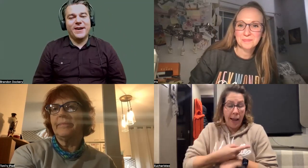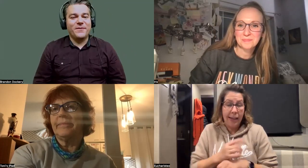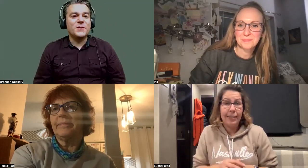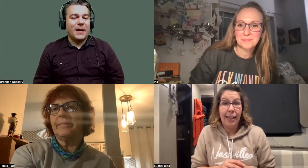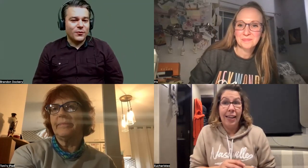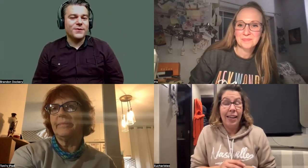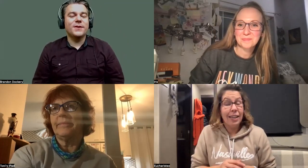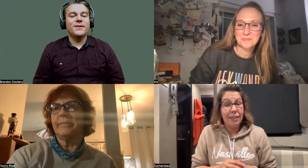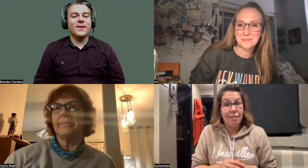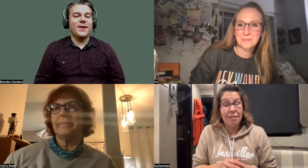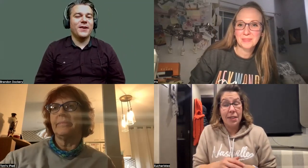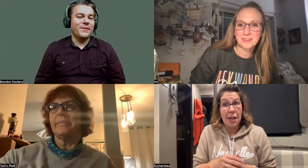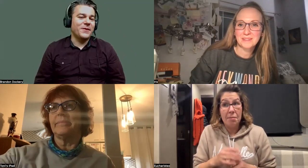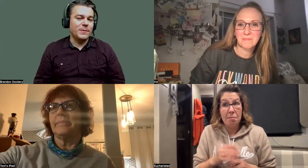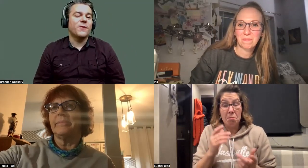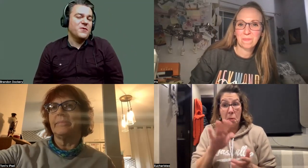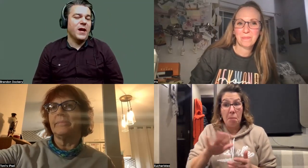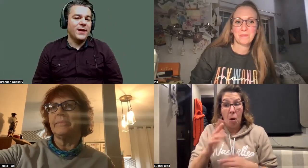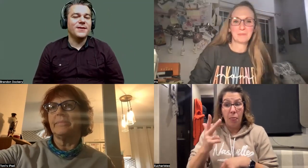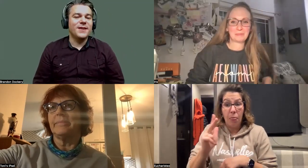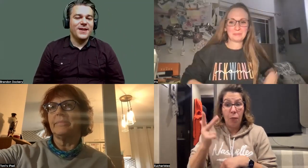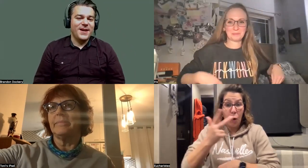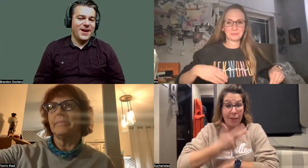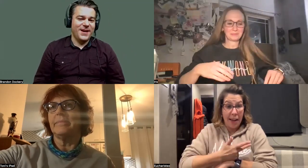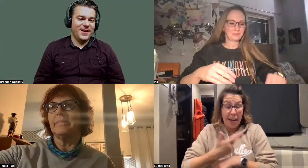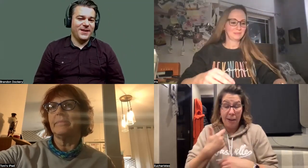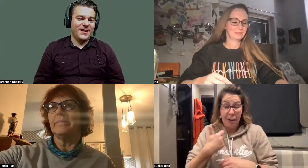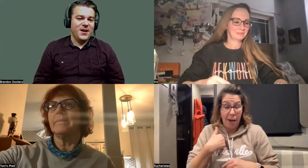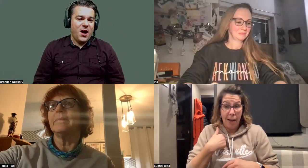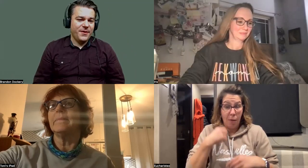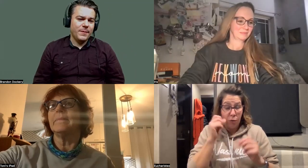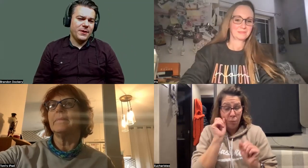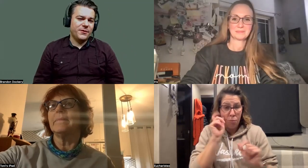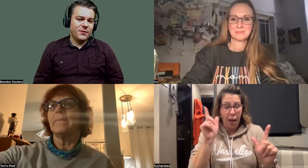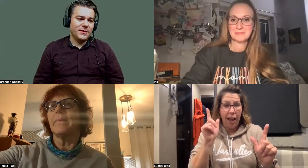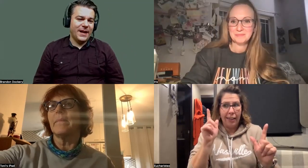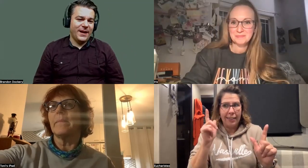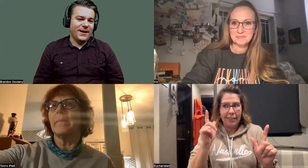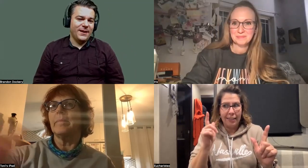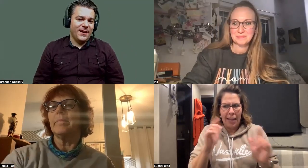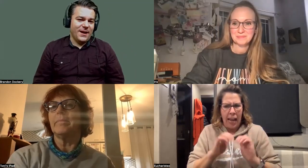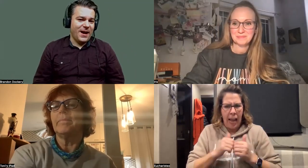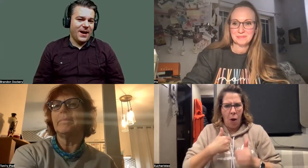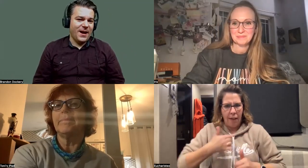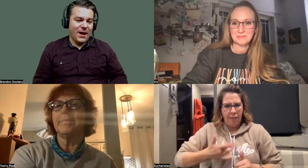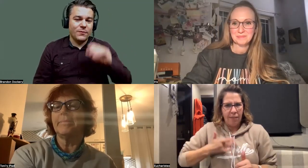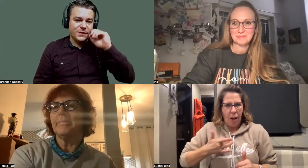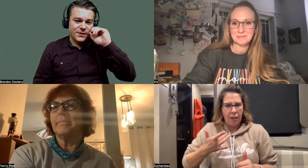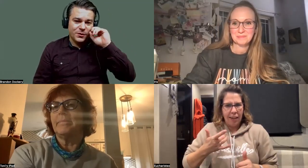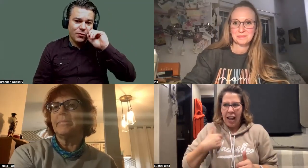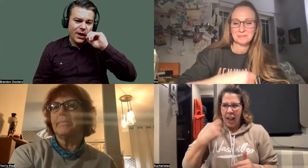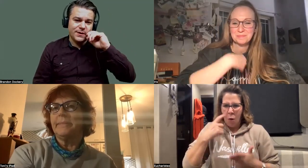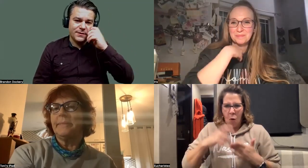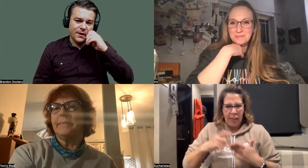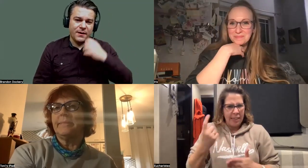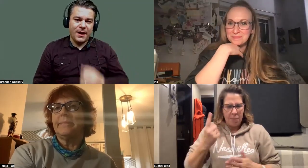a few samples, left a lot before a few days. And I think about the third day, I was